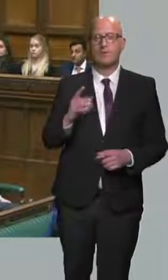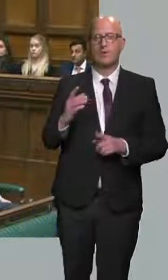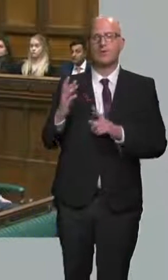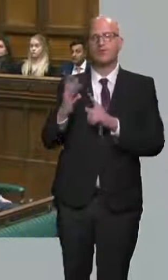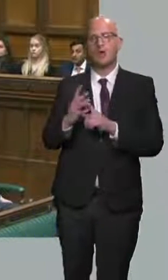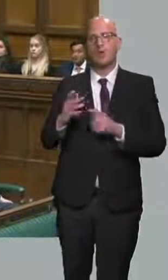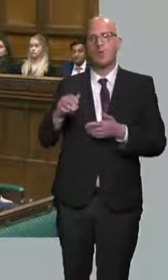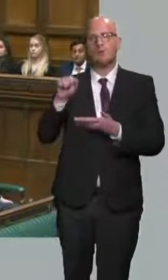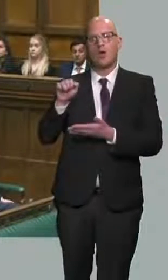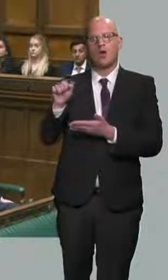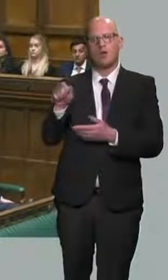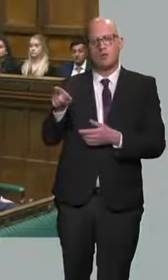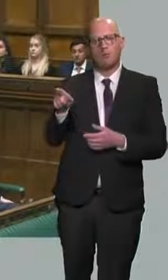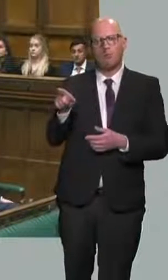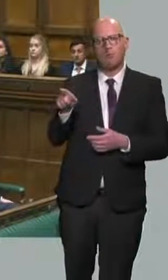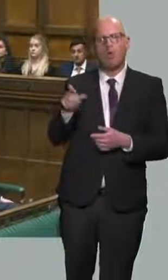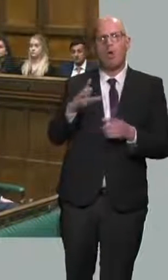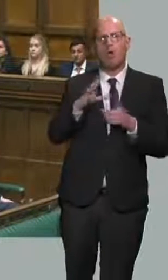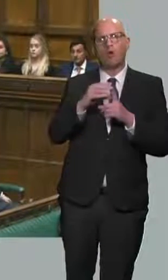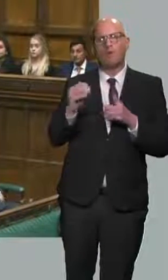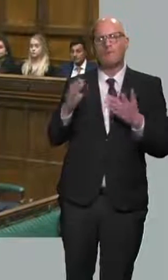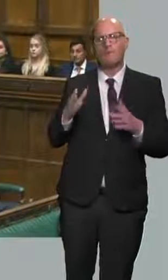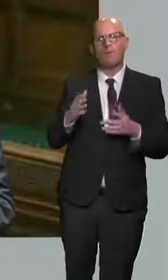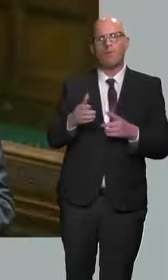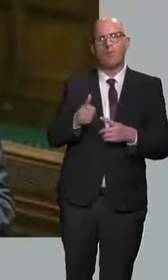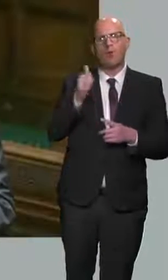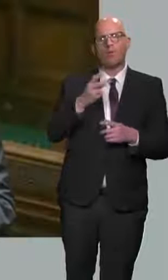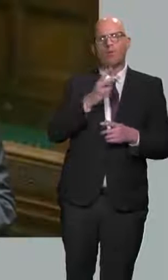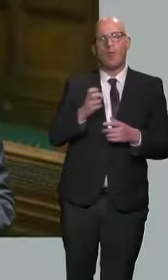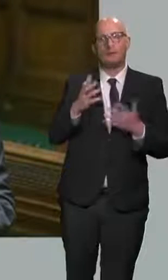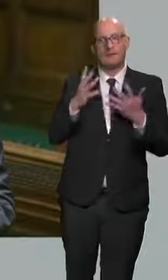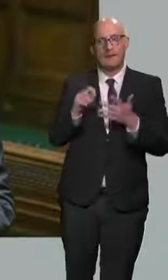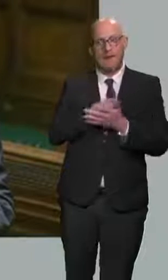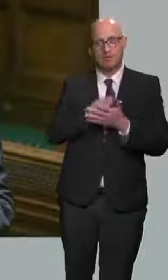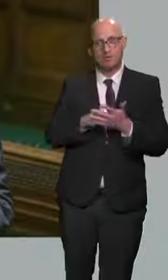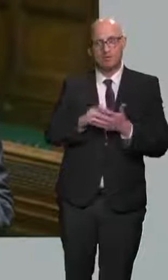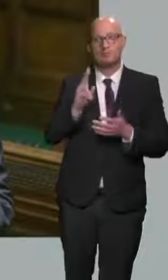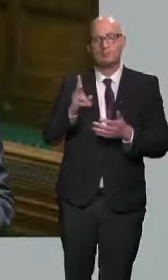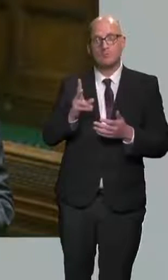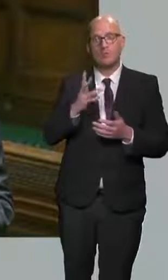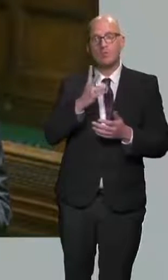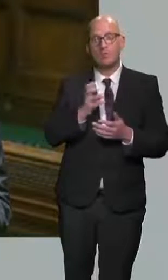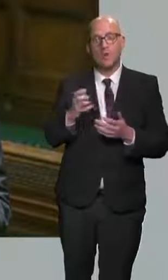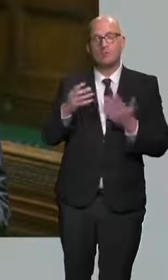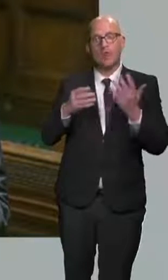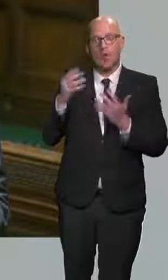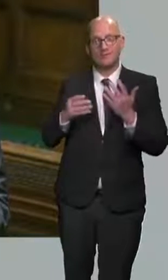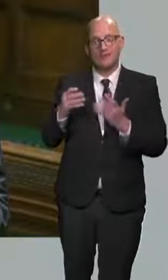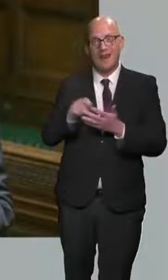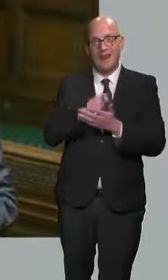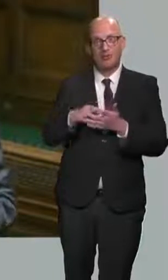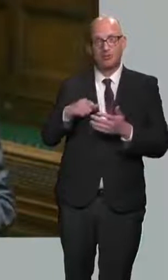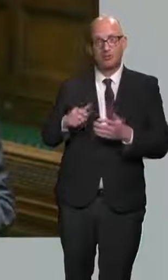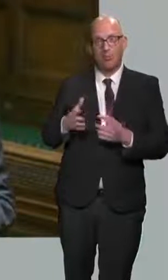pointed out that the Conservatives won the 2010 election and we won the 2019 election. It is probably a very good thing for the country that we did.